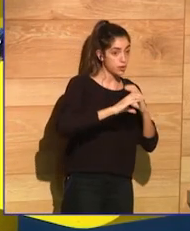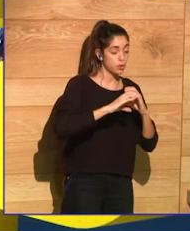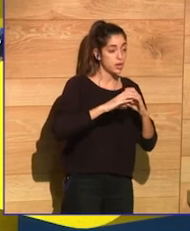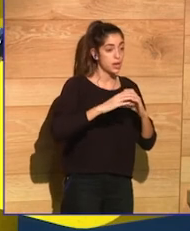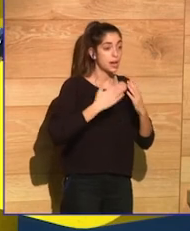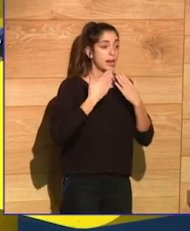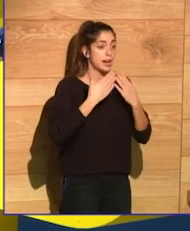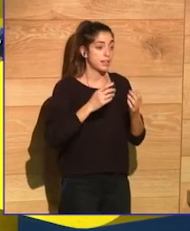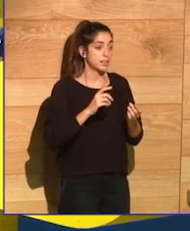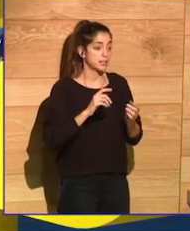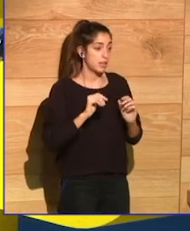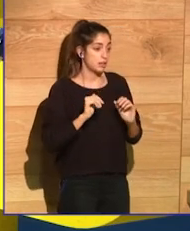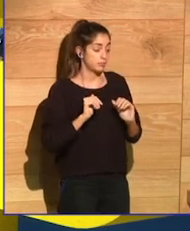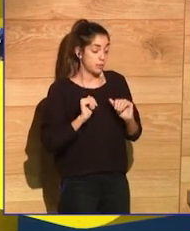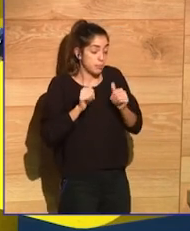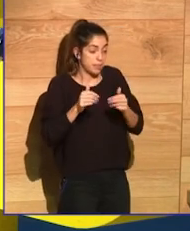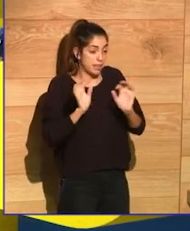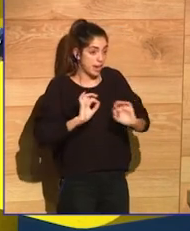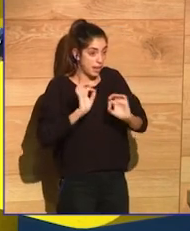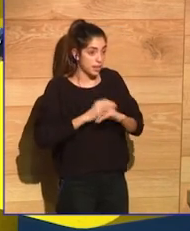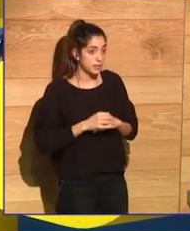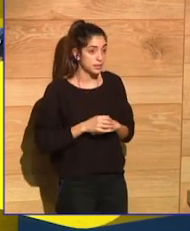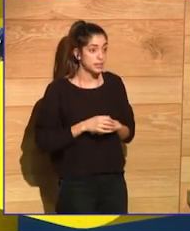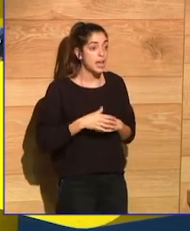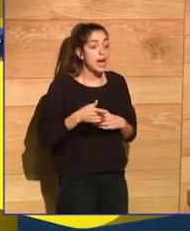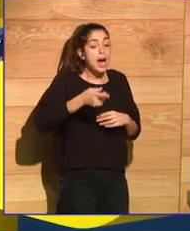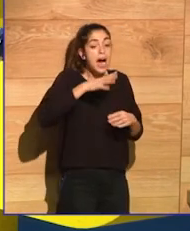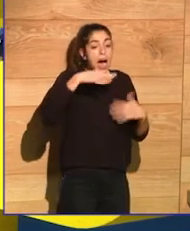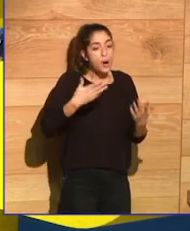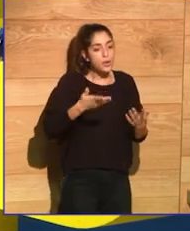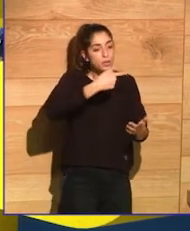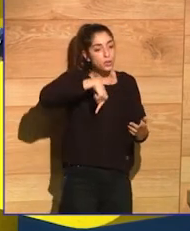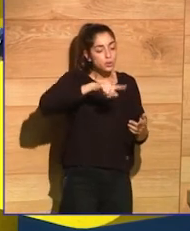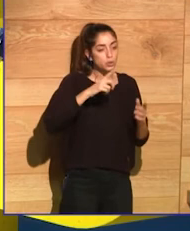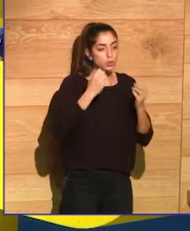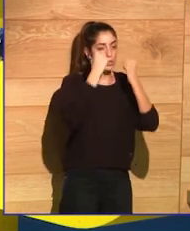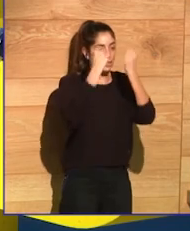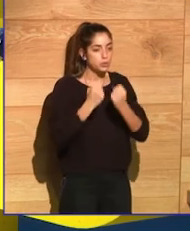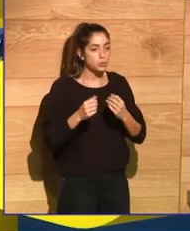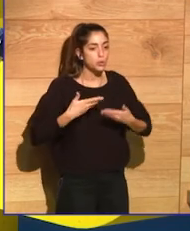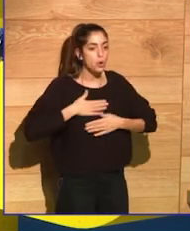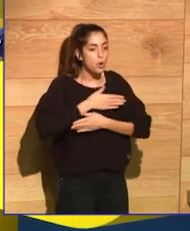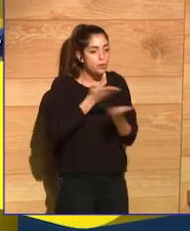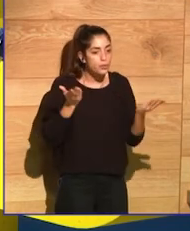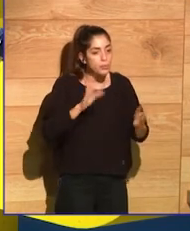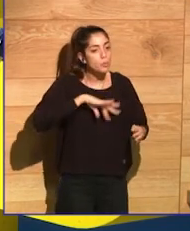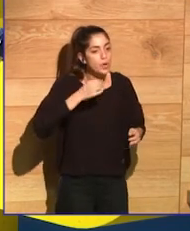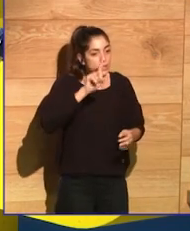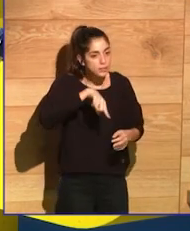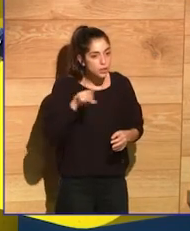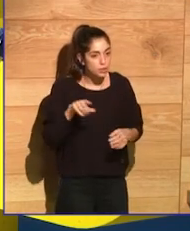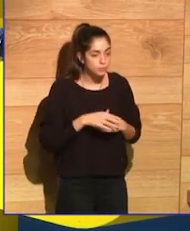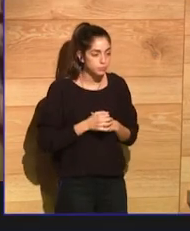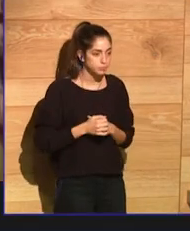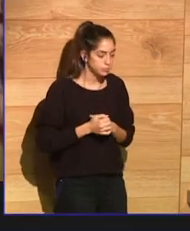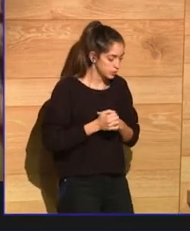and their attention. Can we not trust anymore on the institutions that usually helped us to become